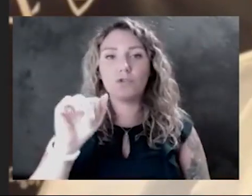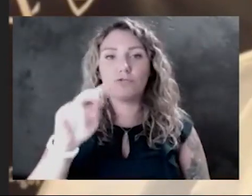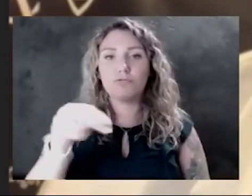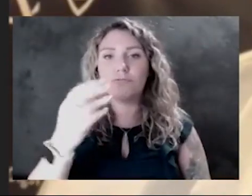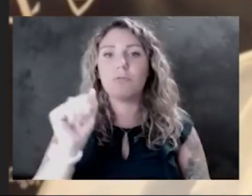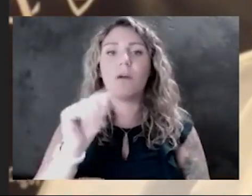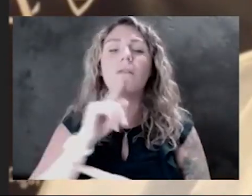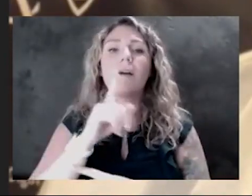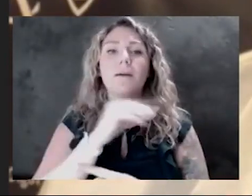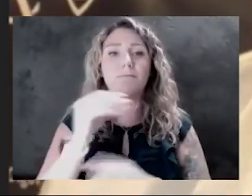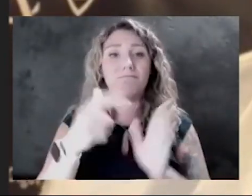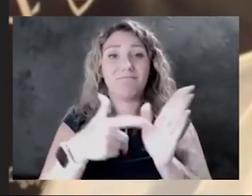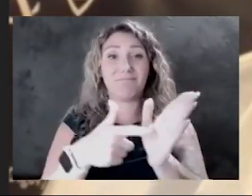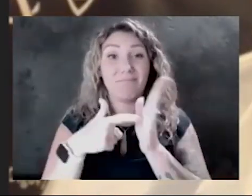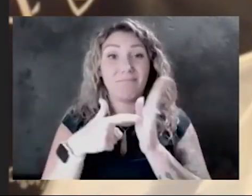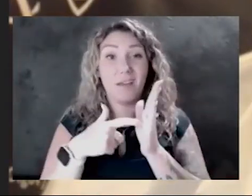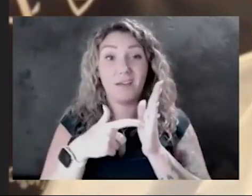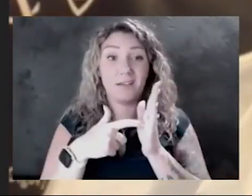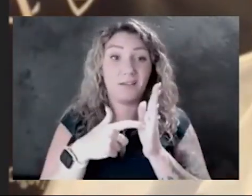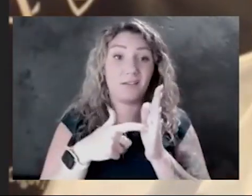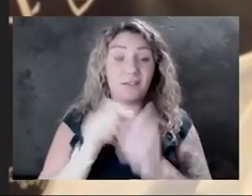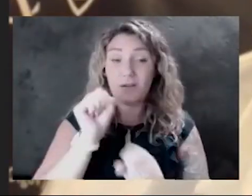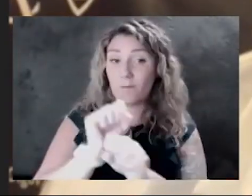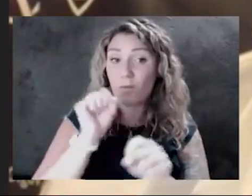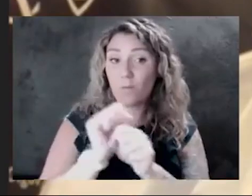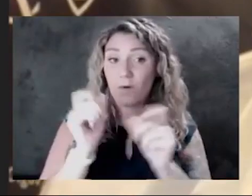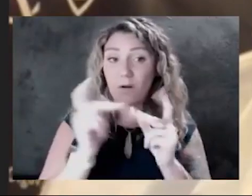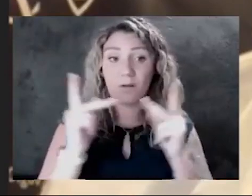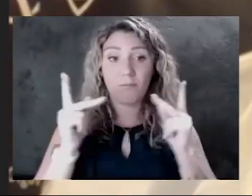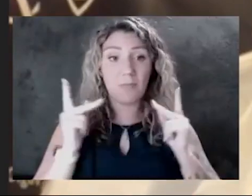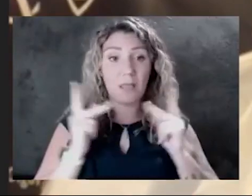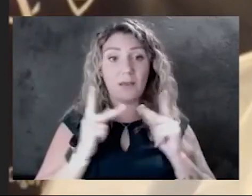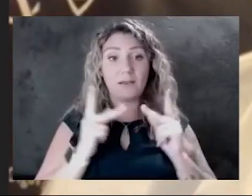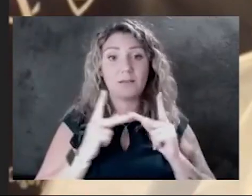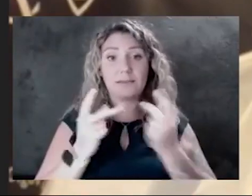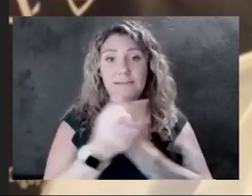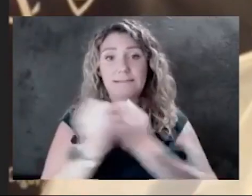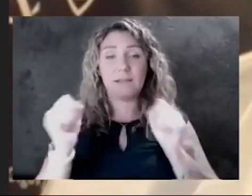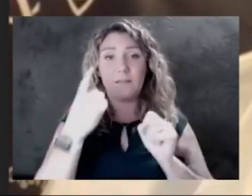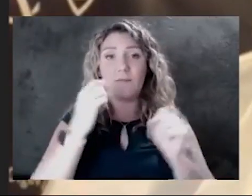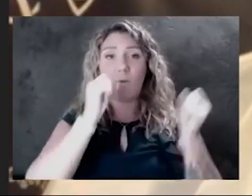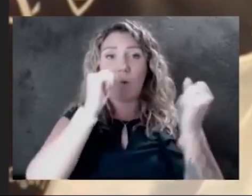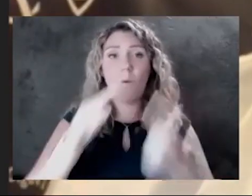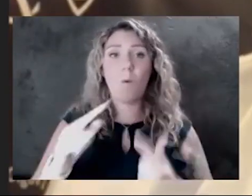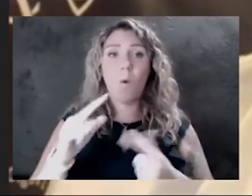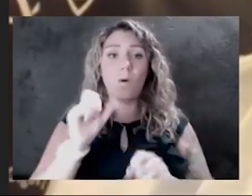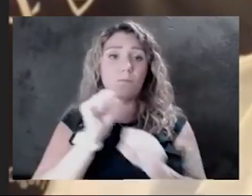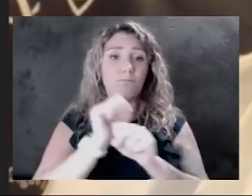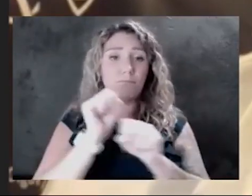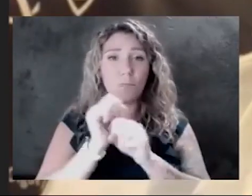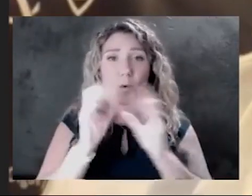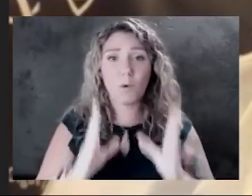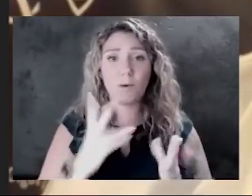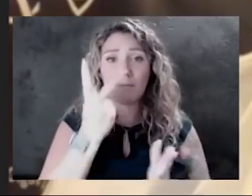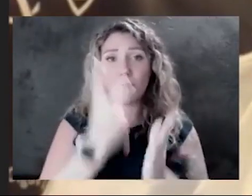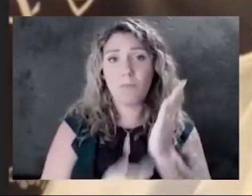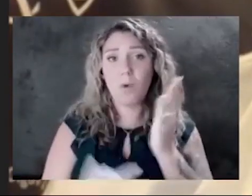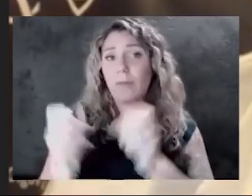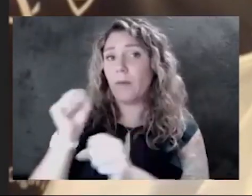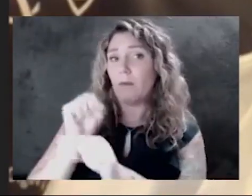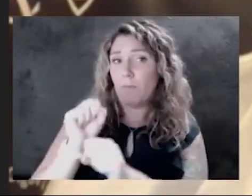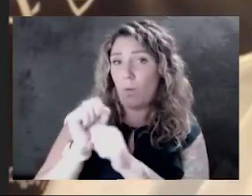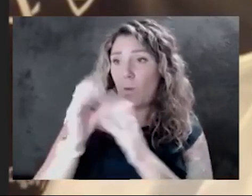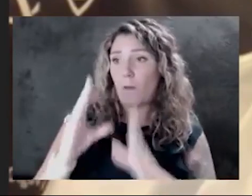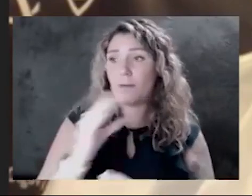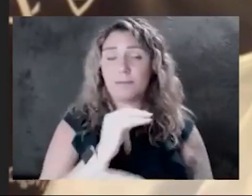them as a workplace safety issue for all employees, both for the employees as well as